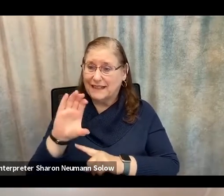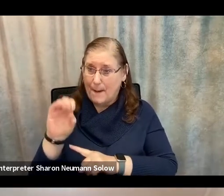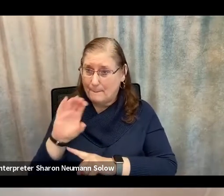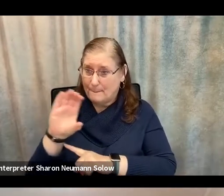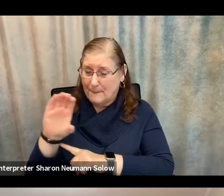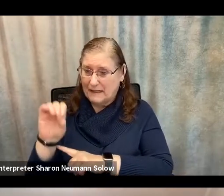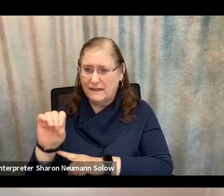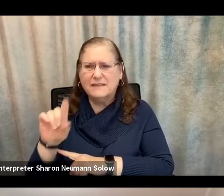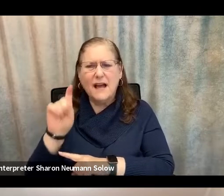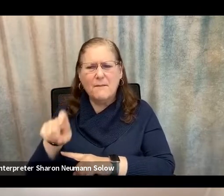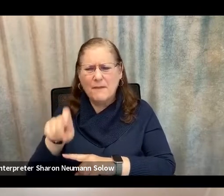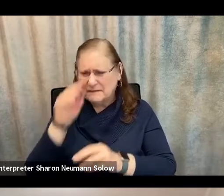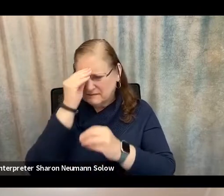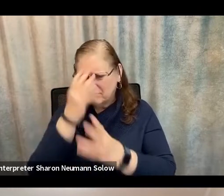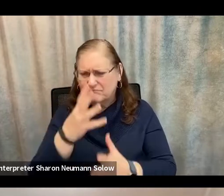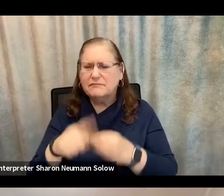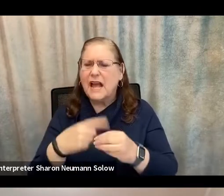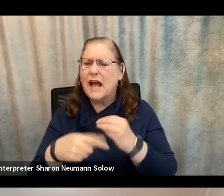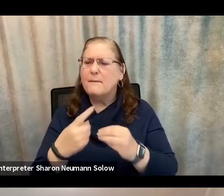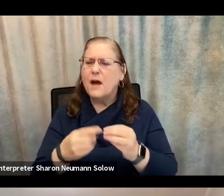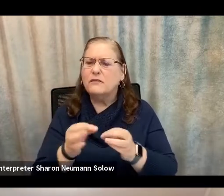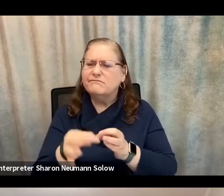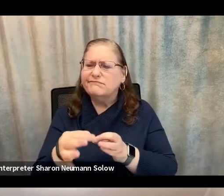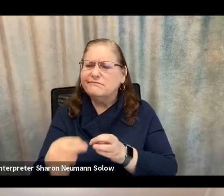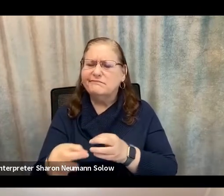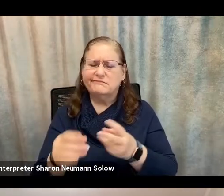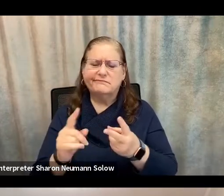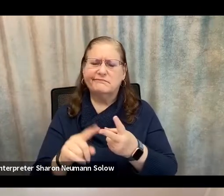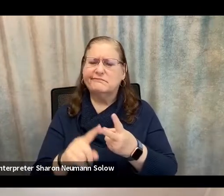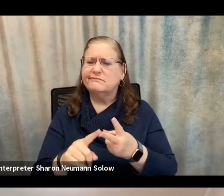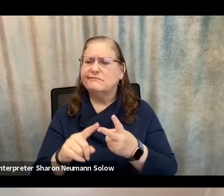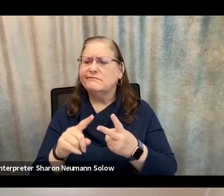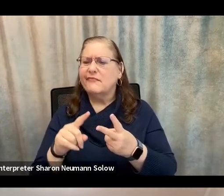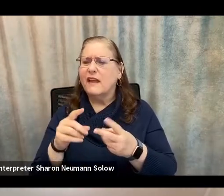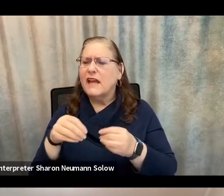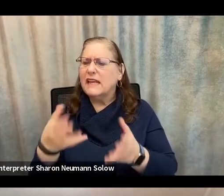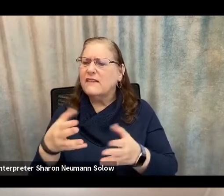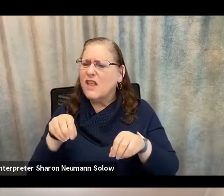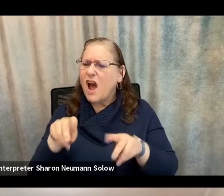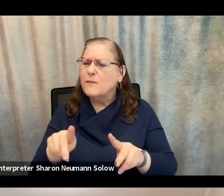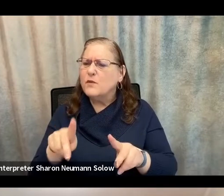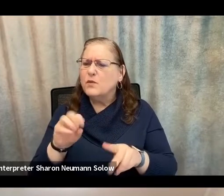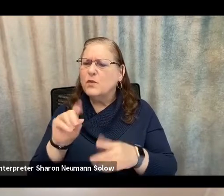tell you about shipping delays, possible shipping delays, and offer you a right to cancel and get a full refund.